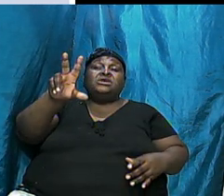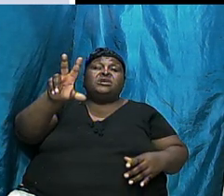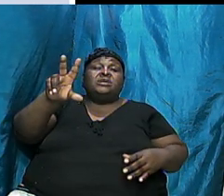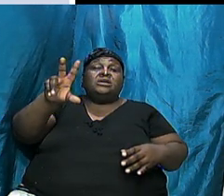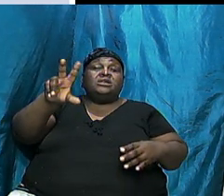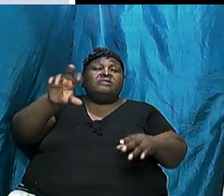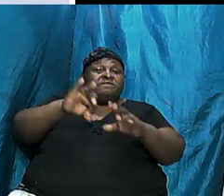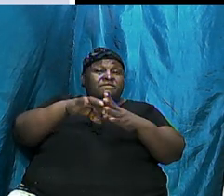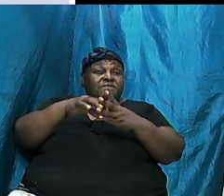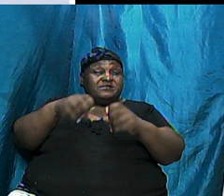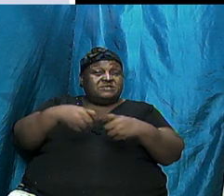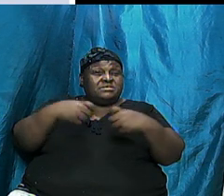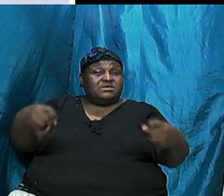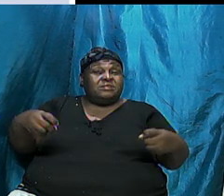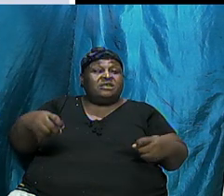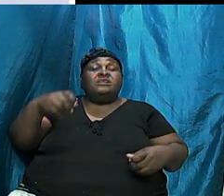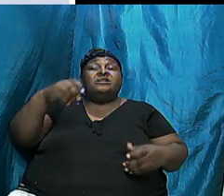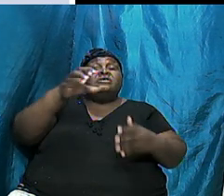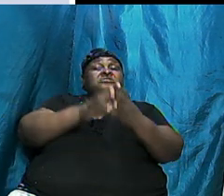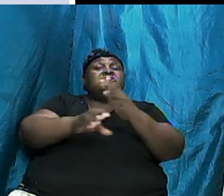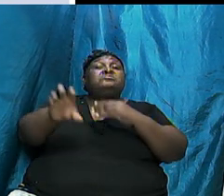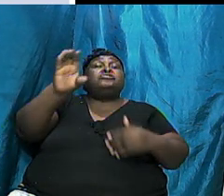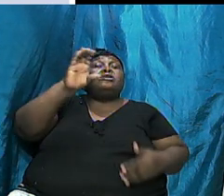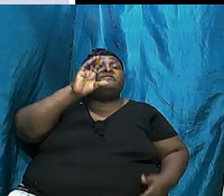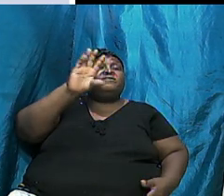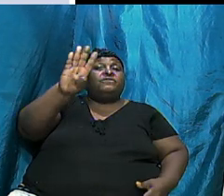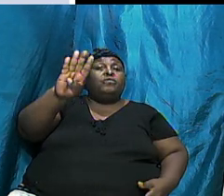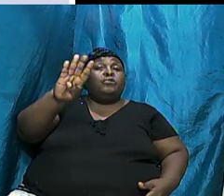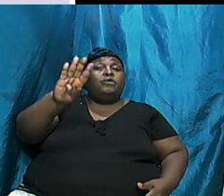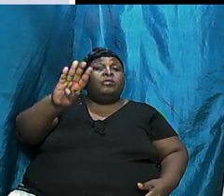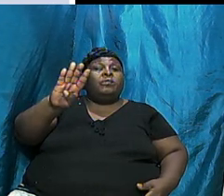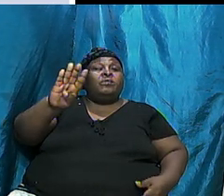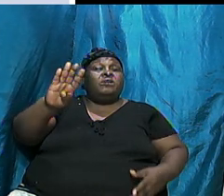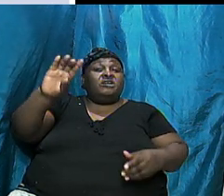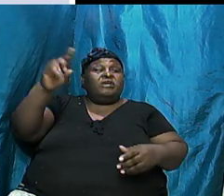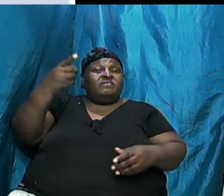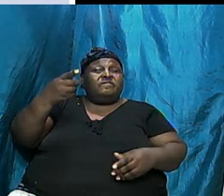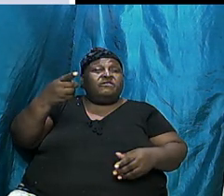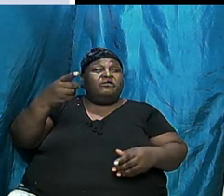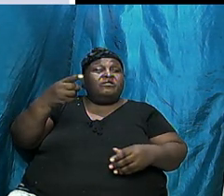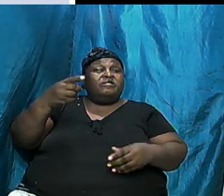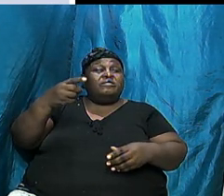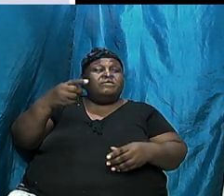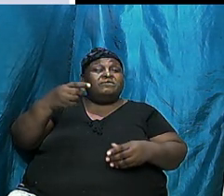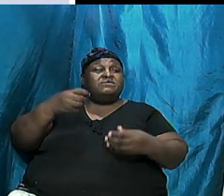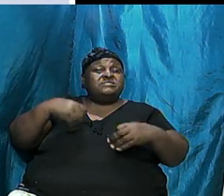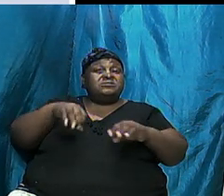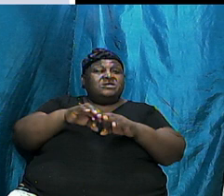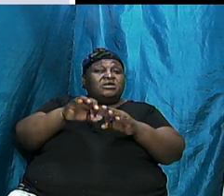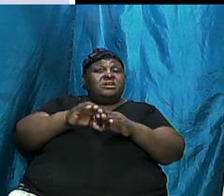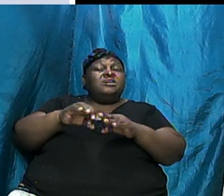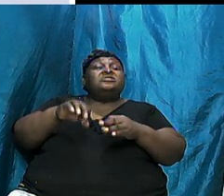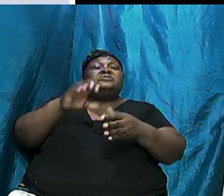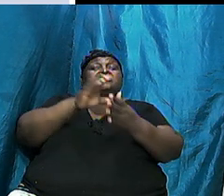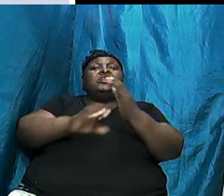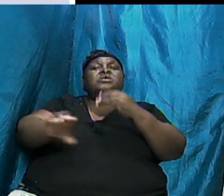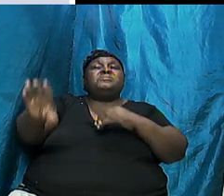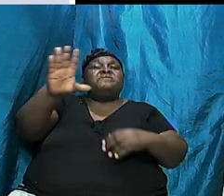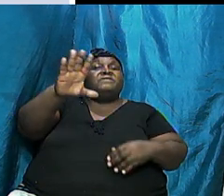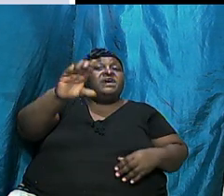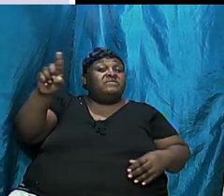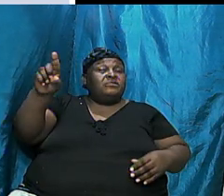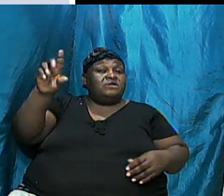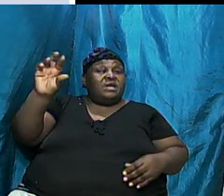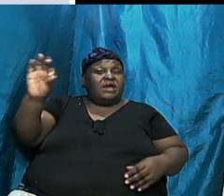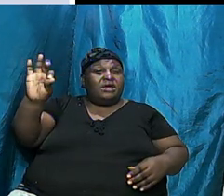Chapter 4, the first civilization. Chapters 5 to 9, the flood. Chapters 10 and